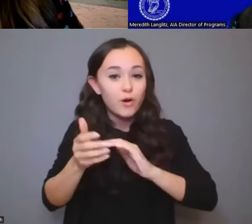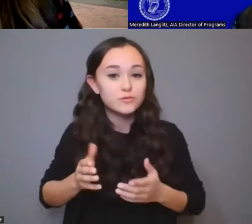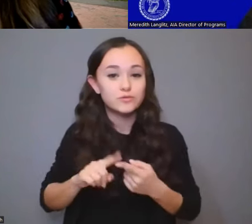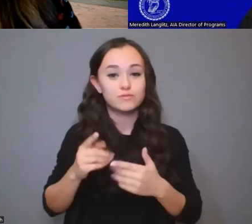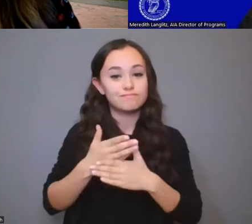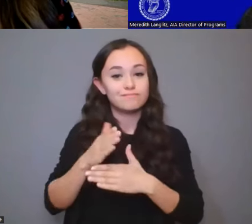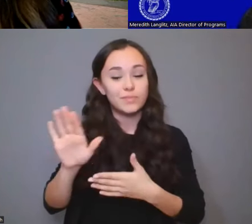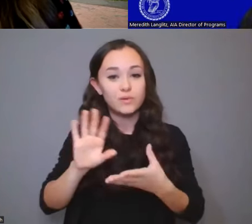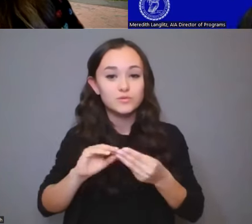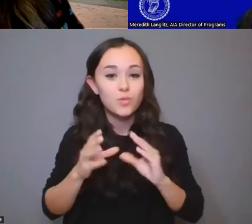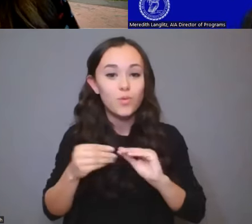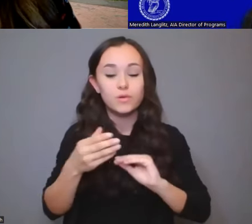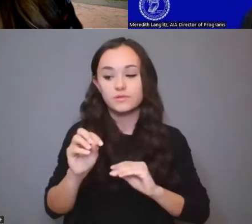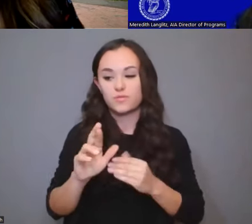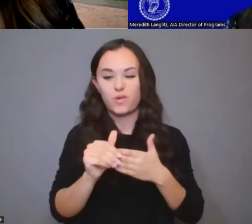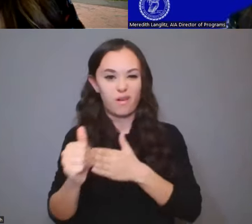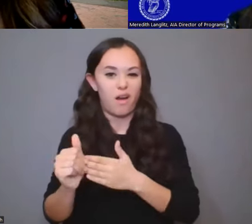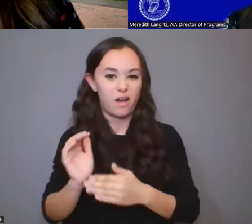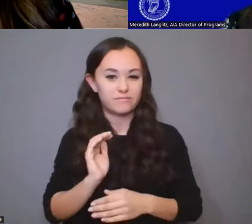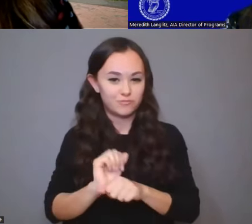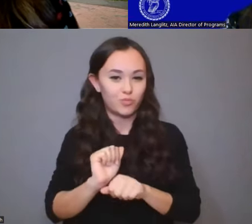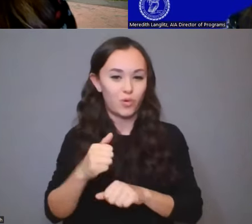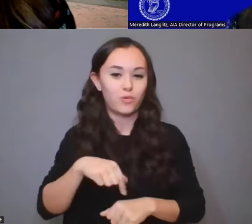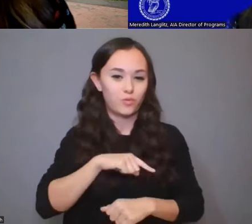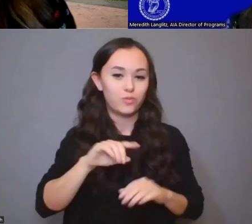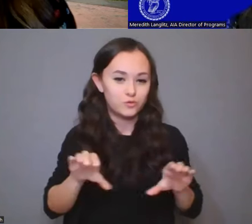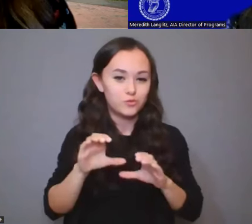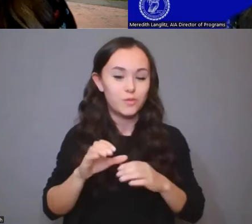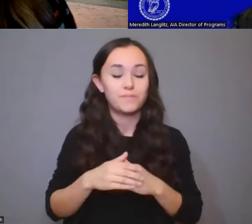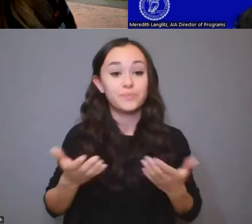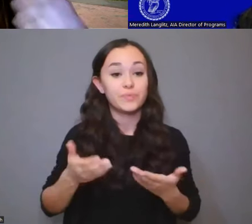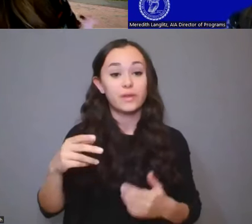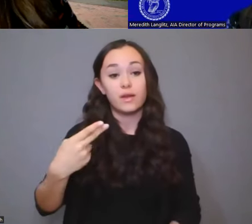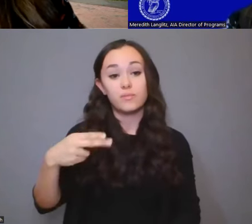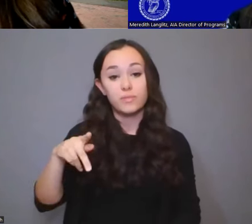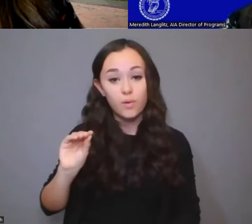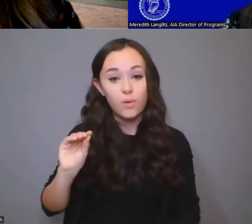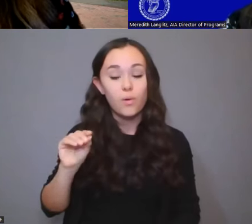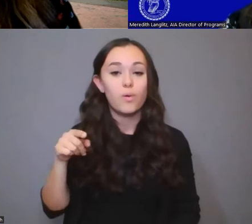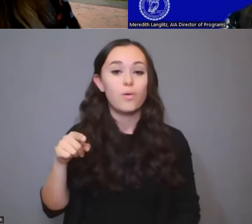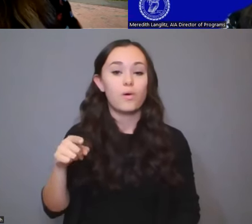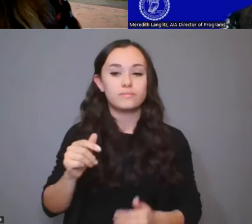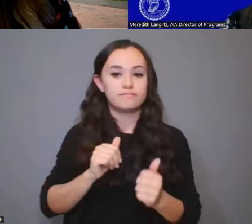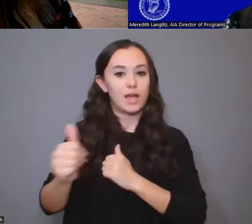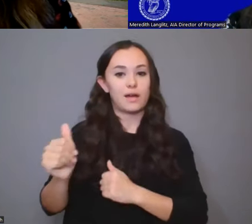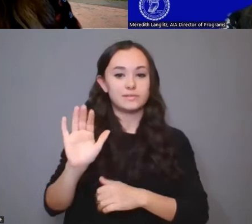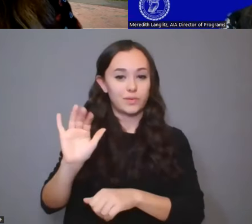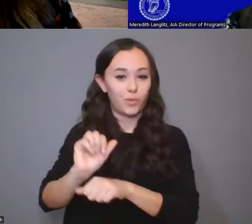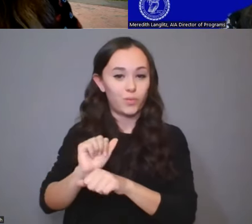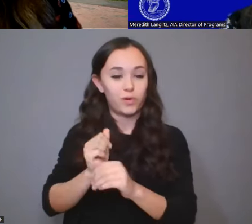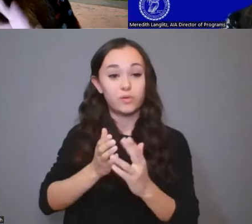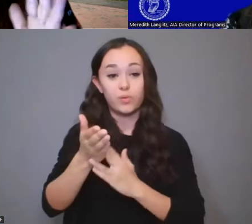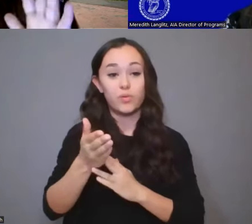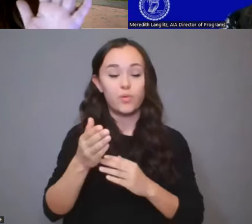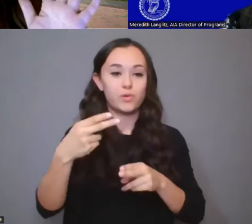guide the work that we're doing. So for context here, the Historic Preservation Office also passes all of their work through what's called the Culture